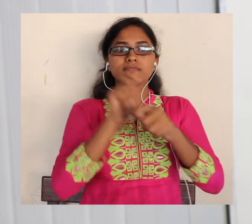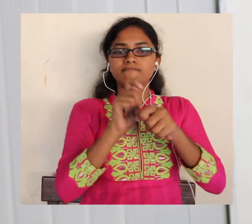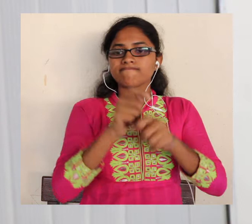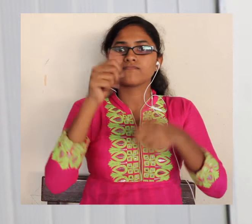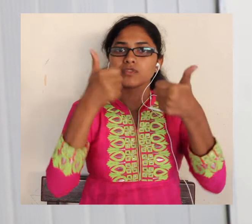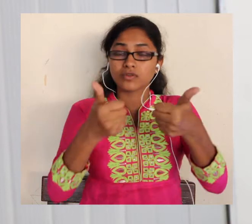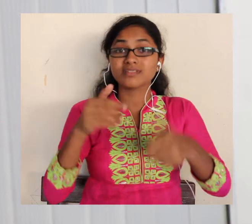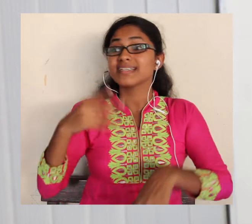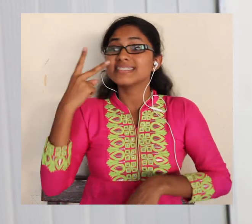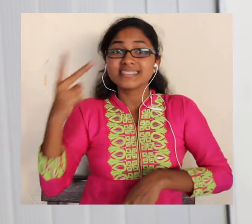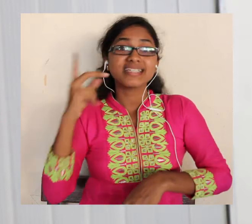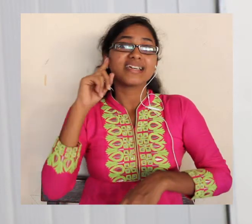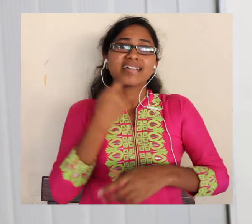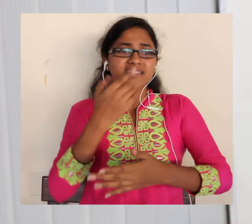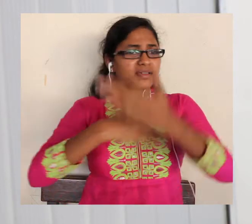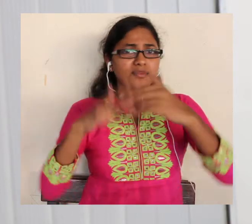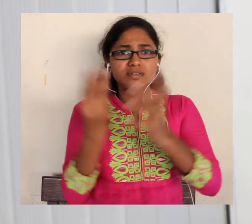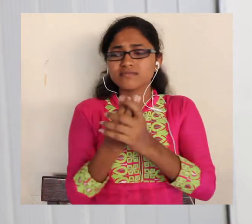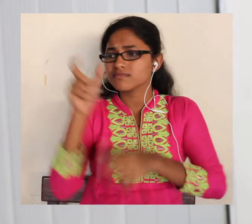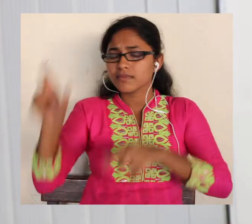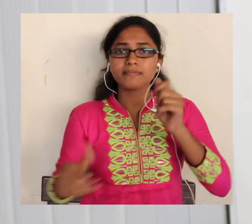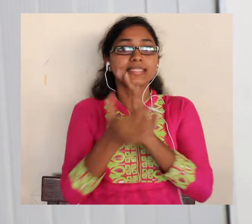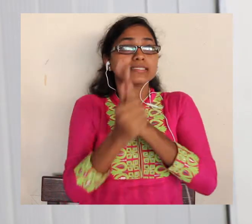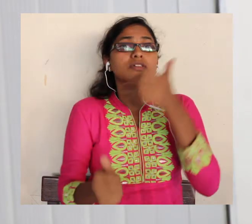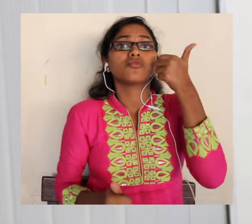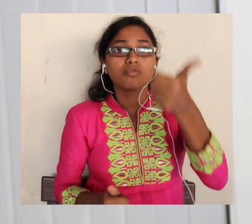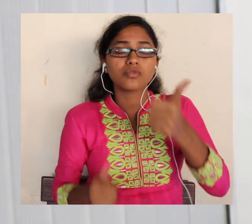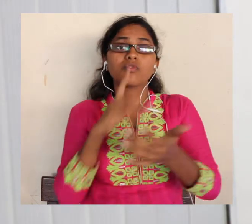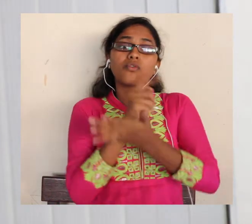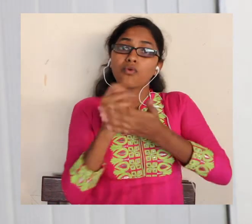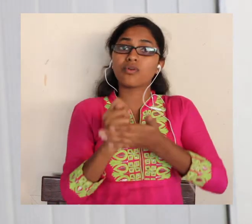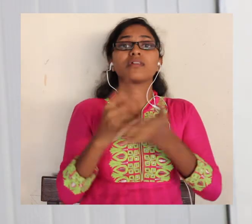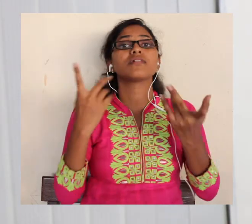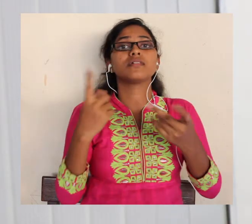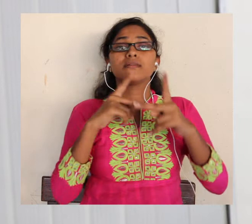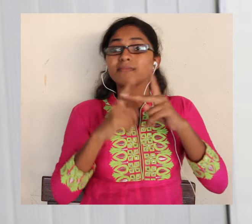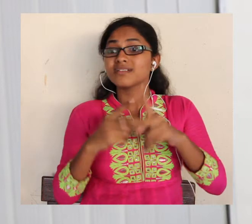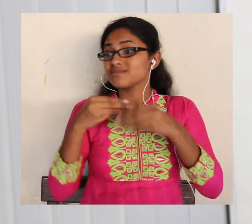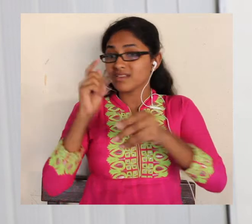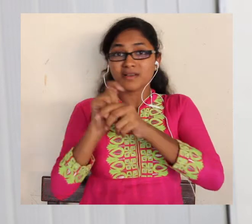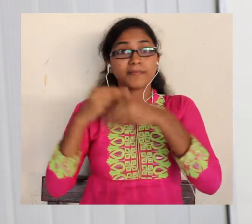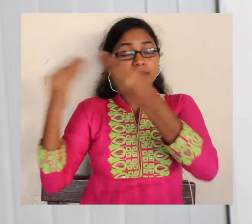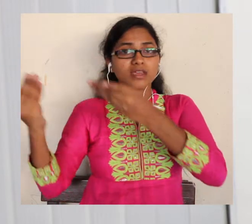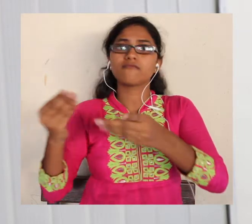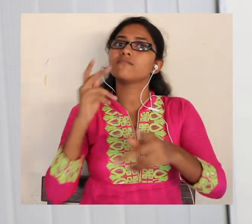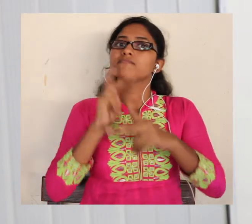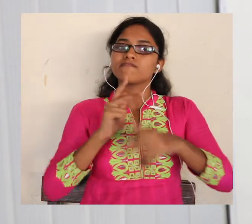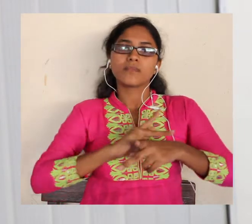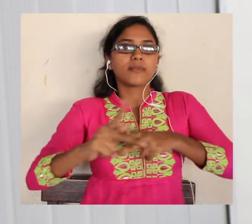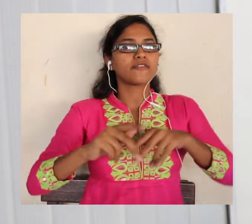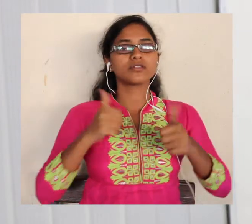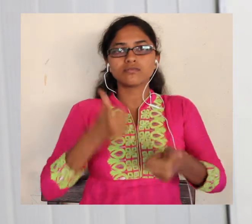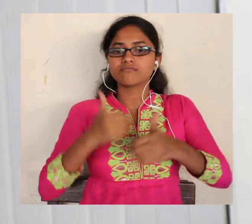committed to their role. They have also been seen as people who have